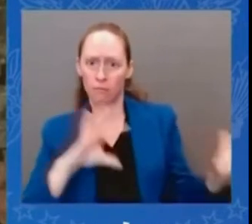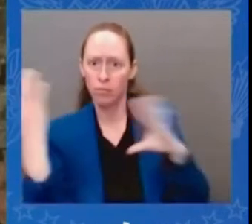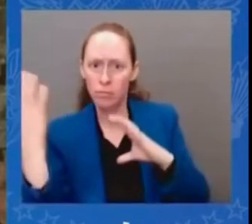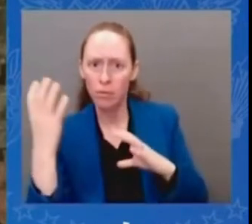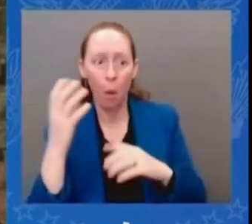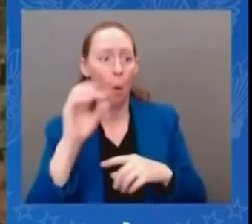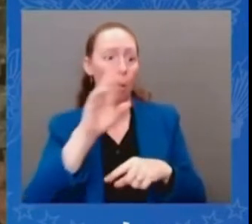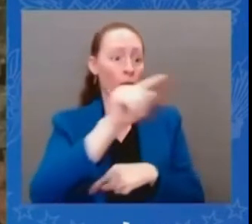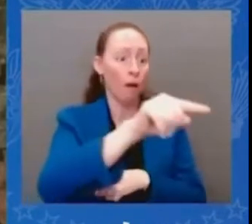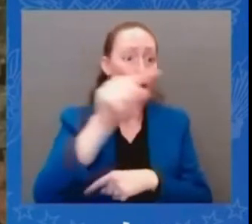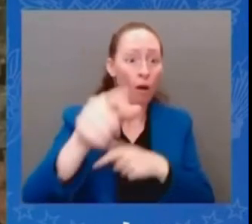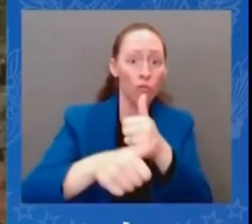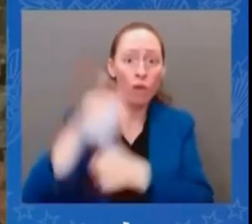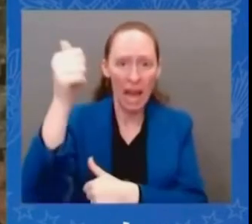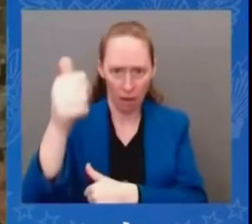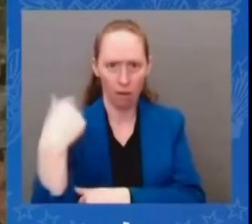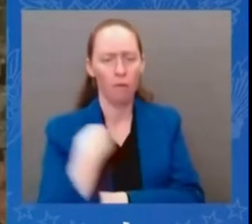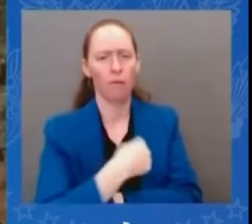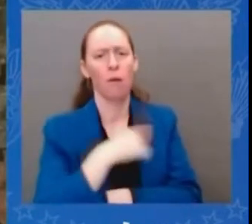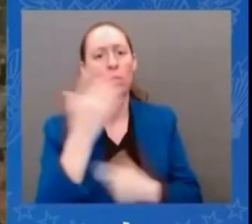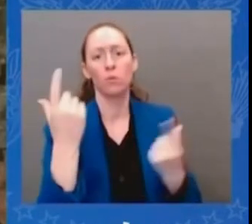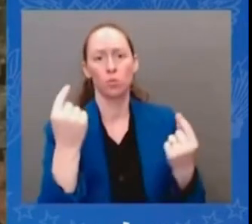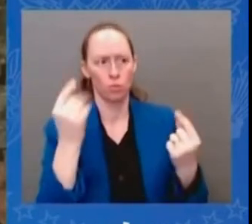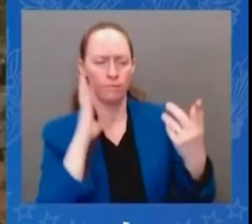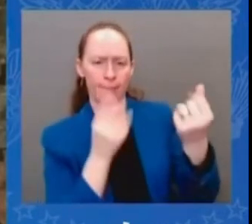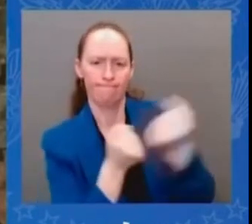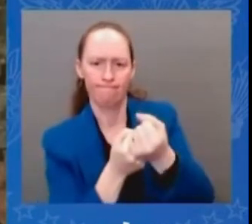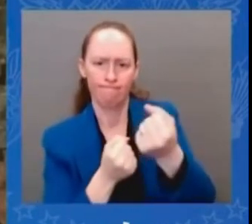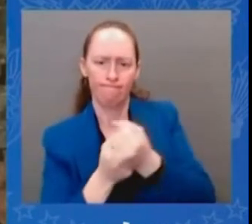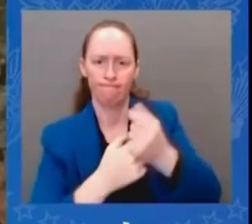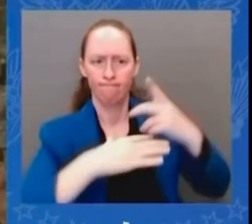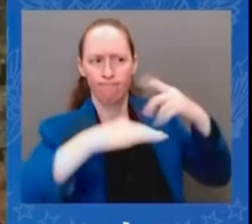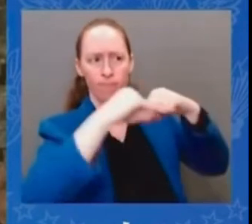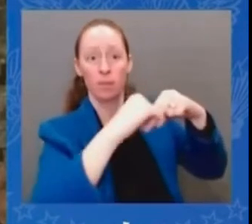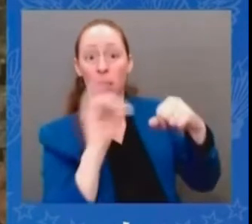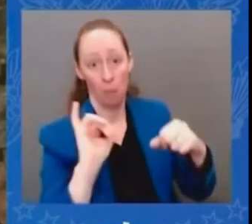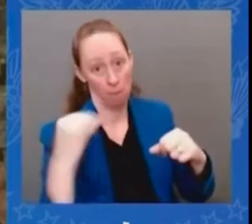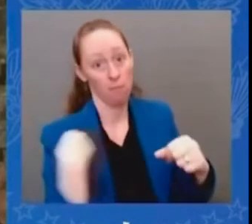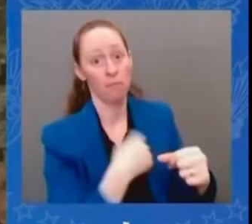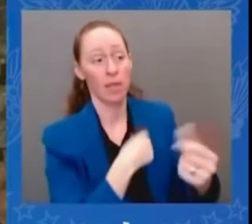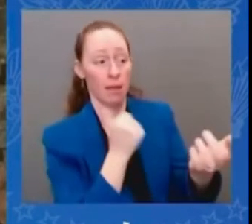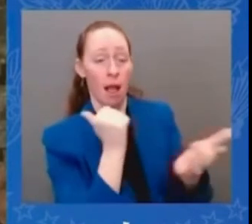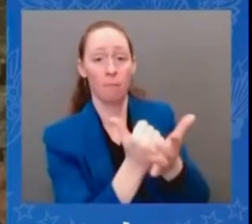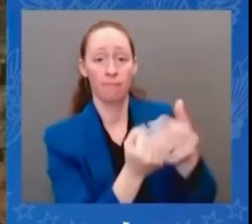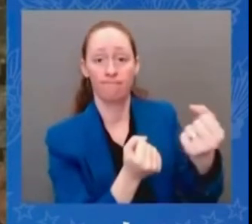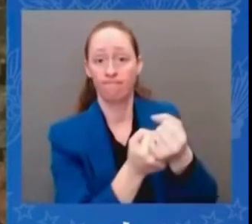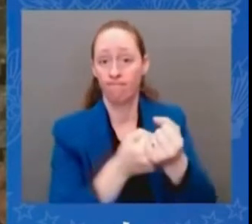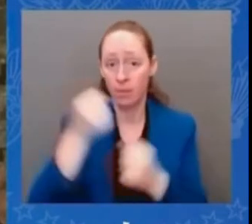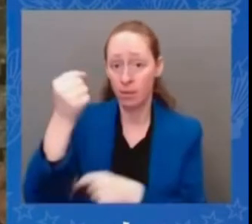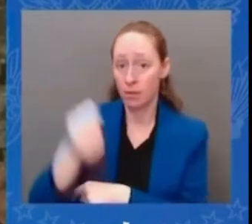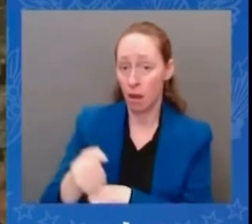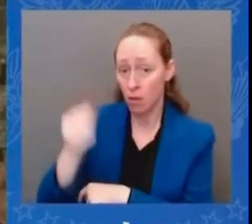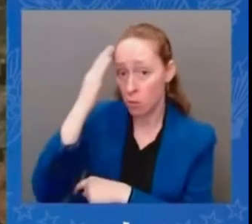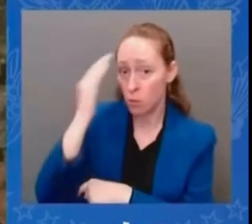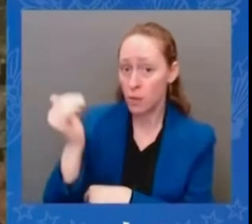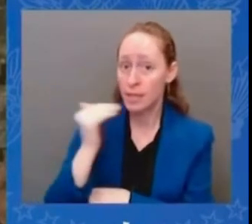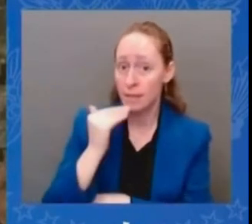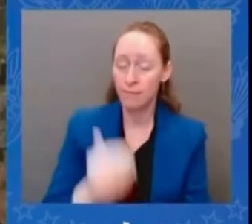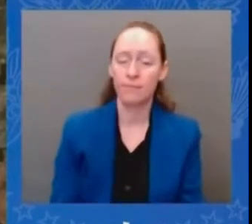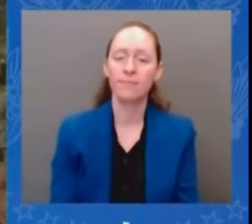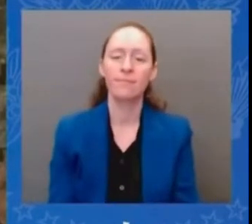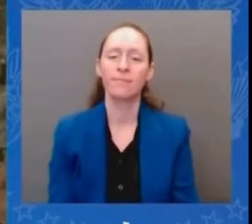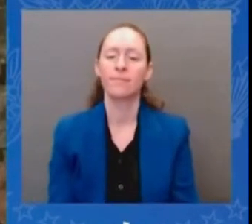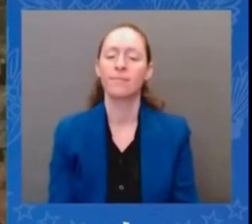person with xi jinping of the people's republic of china we had excuse me we had an open and candid